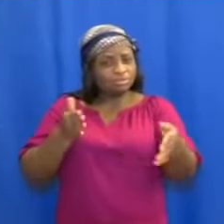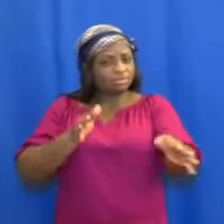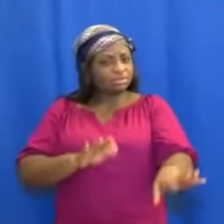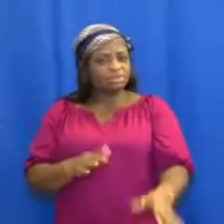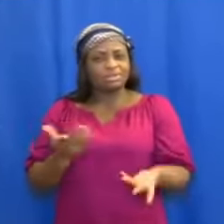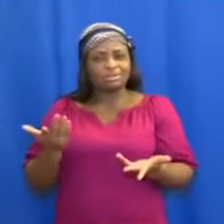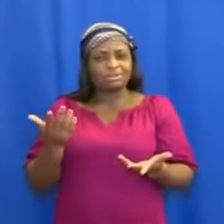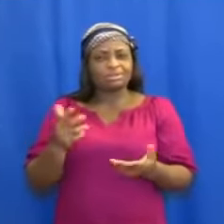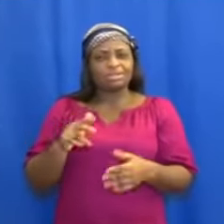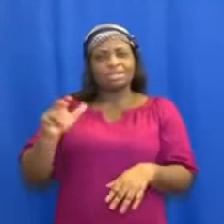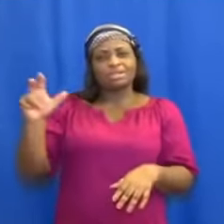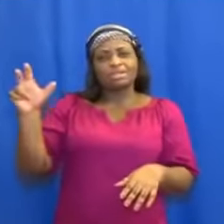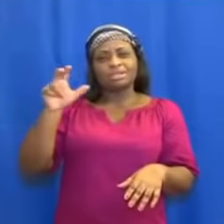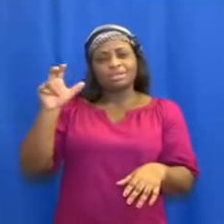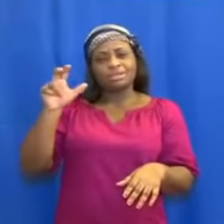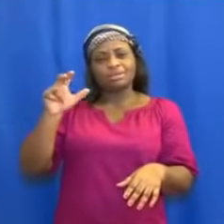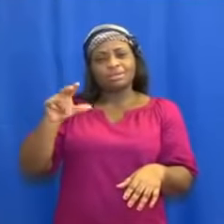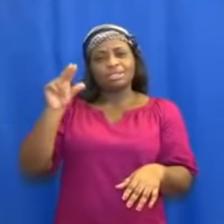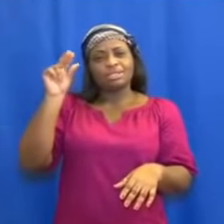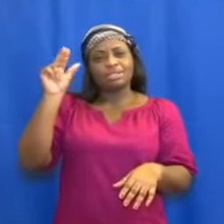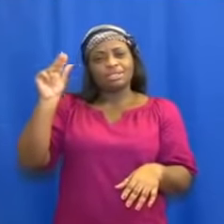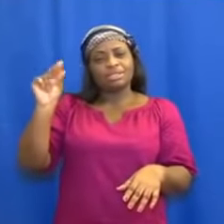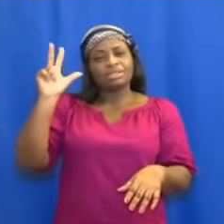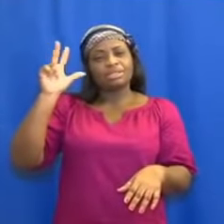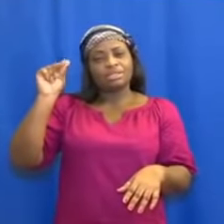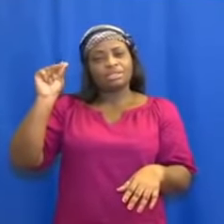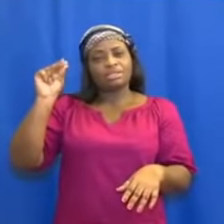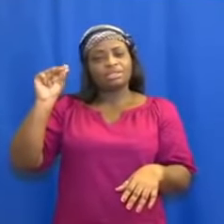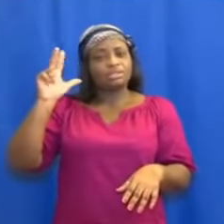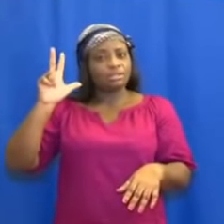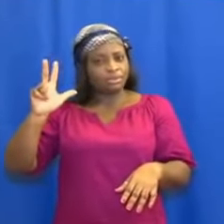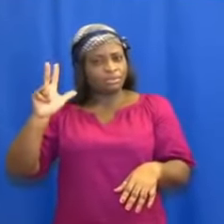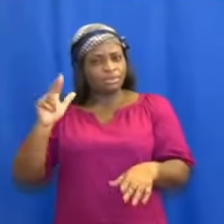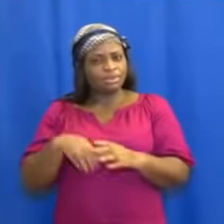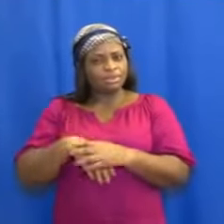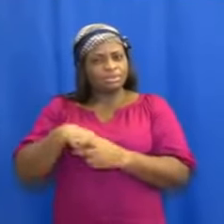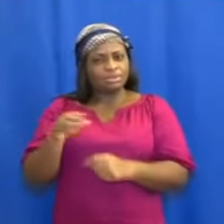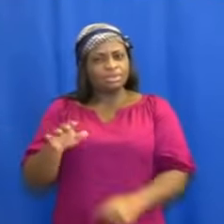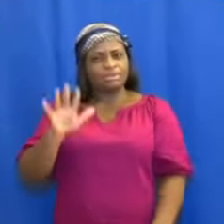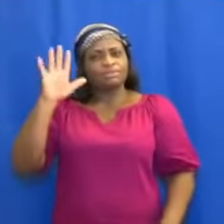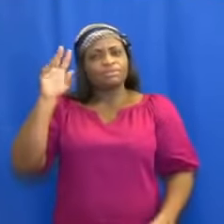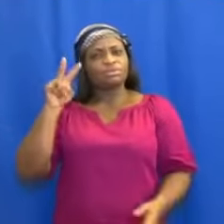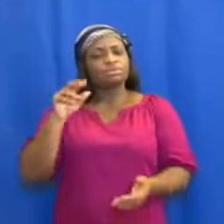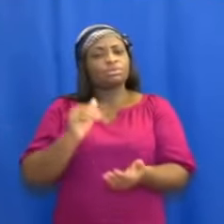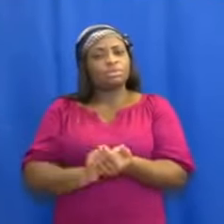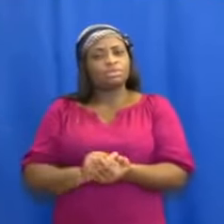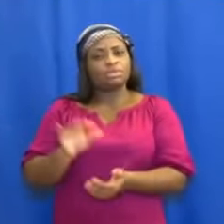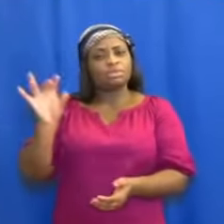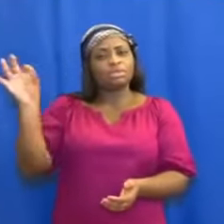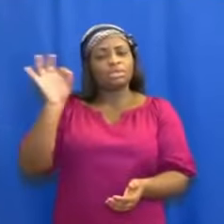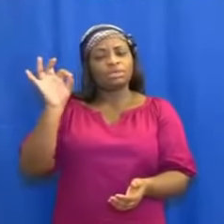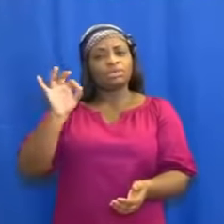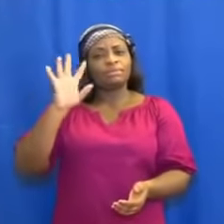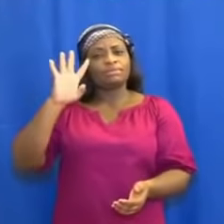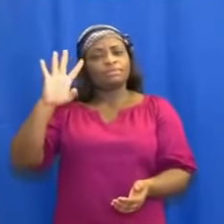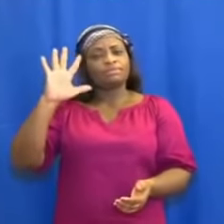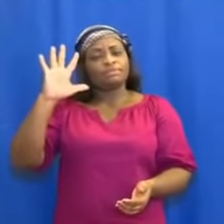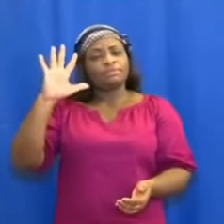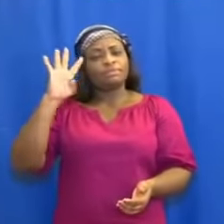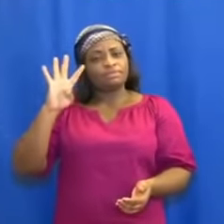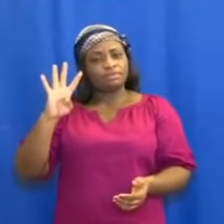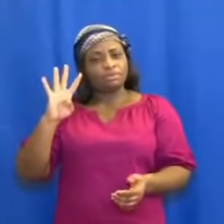333 out of the 53,954 confirmed cases.